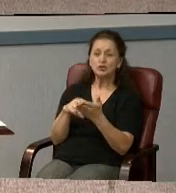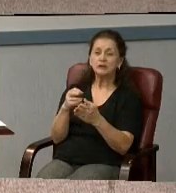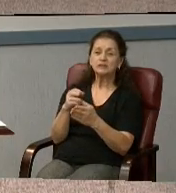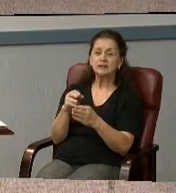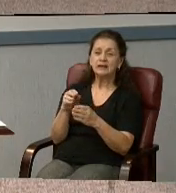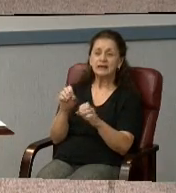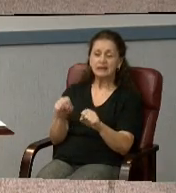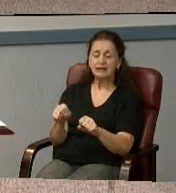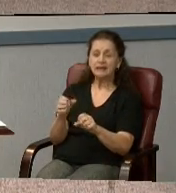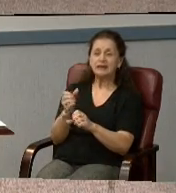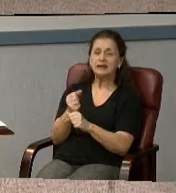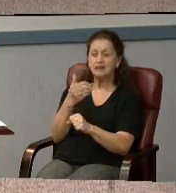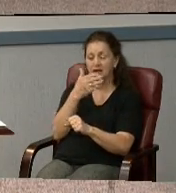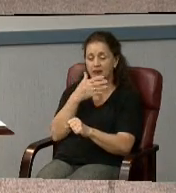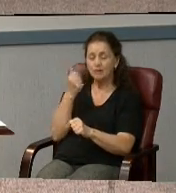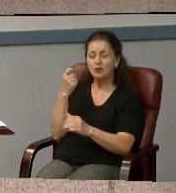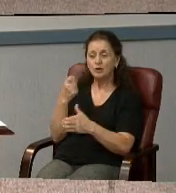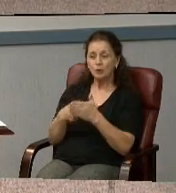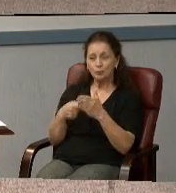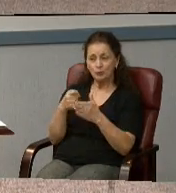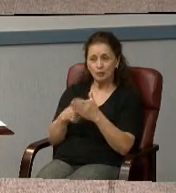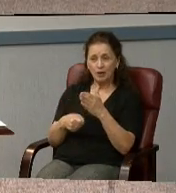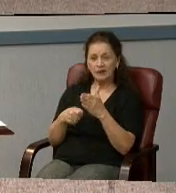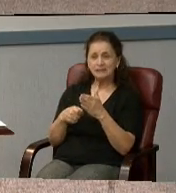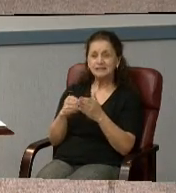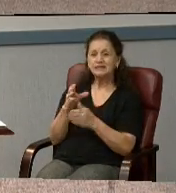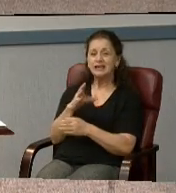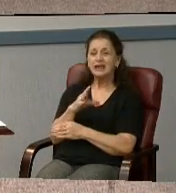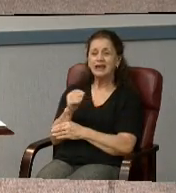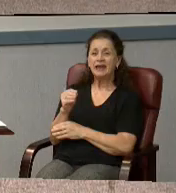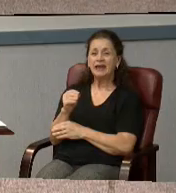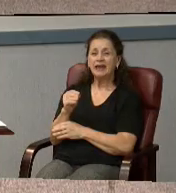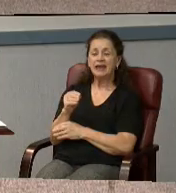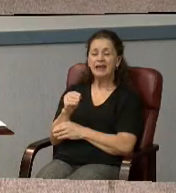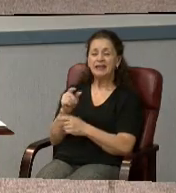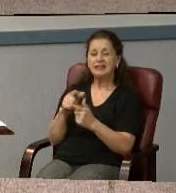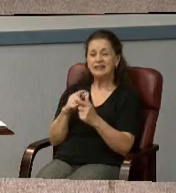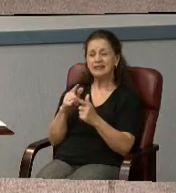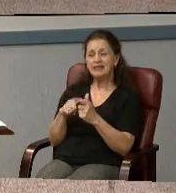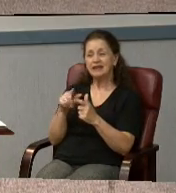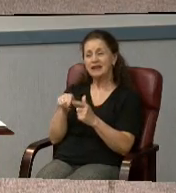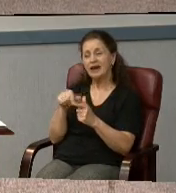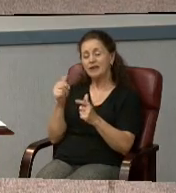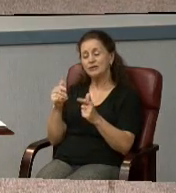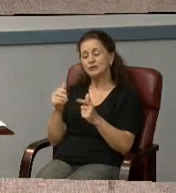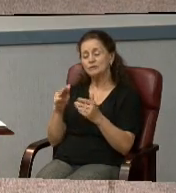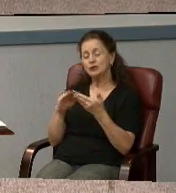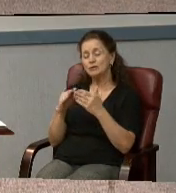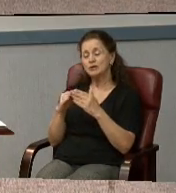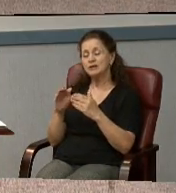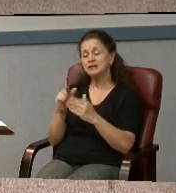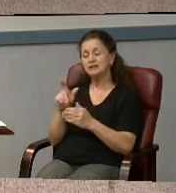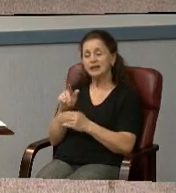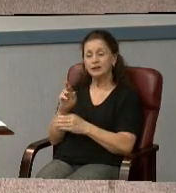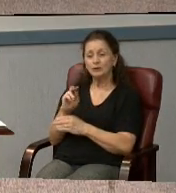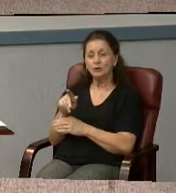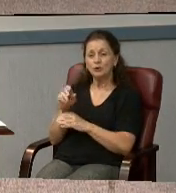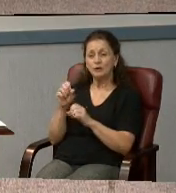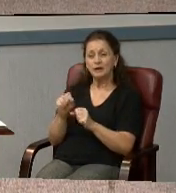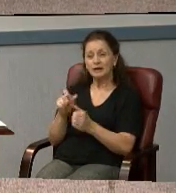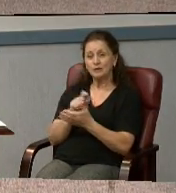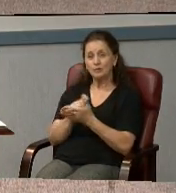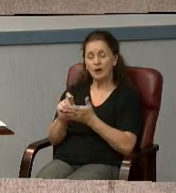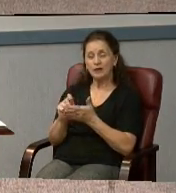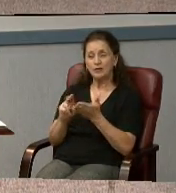price for them because of the volume. And then other municipalities like Laurel are able to ride these contracts when we have a